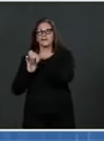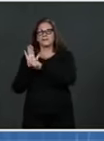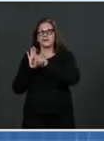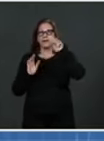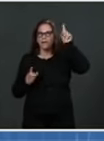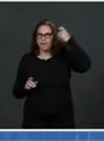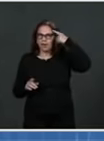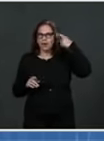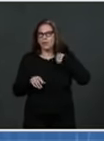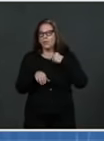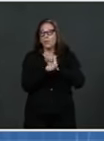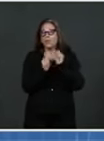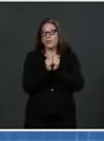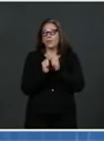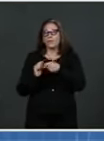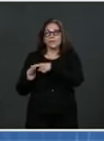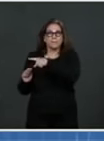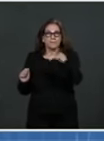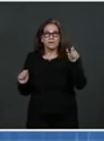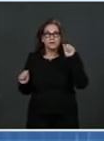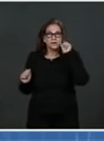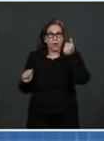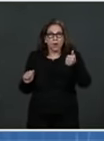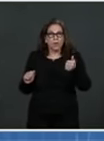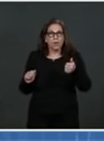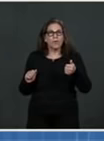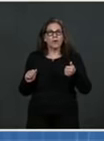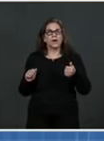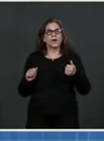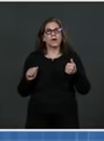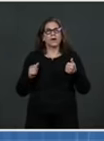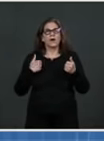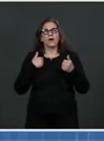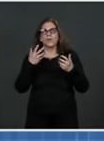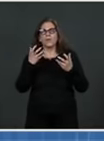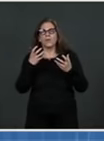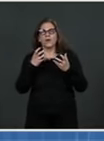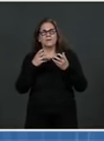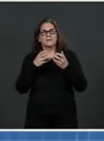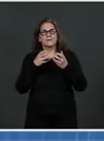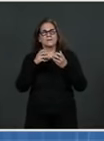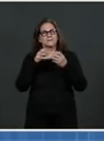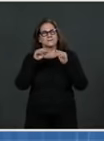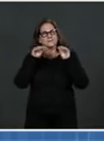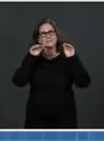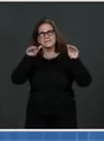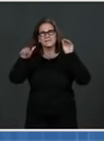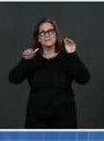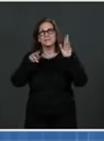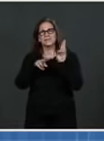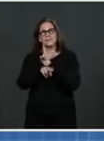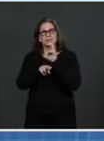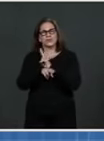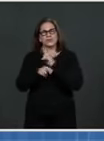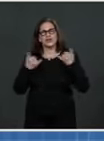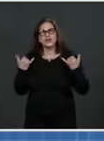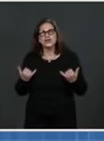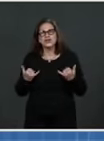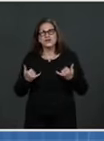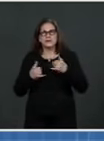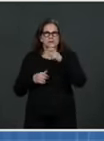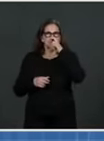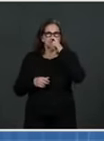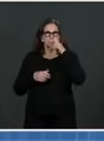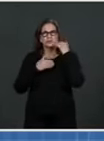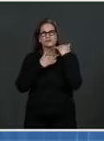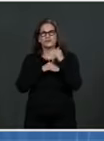for current restrictions to not open up. I think what we do with masking will really depend on where we are